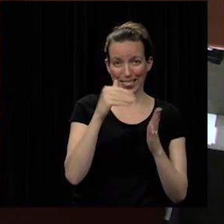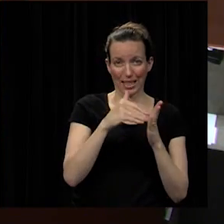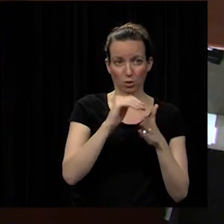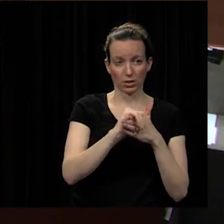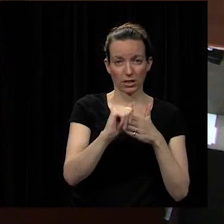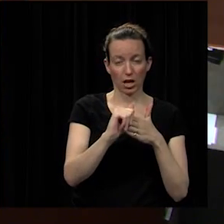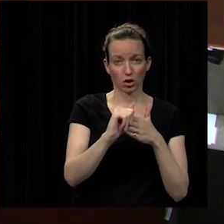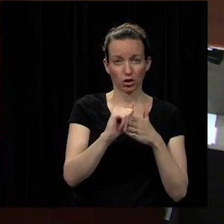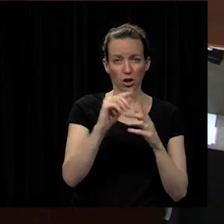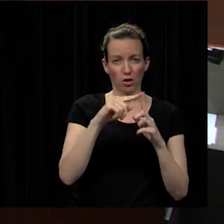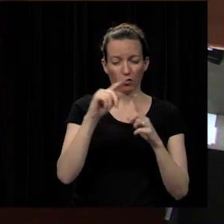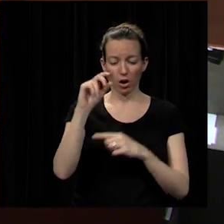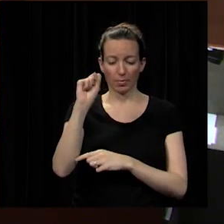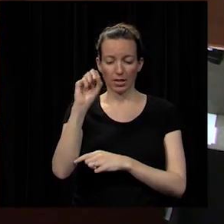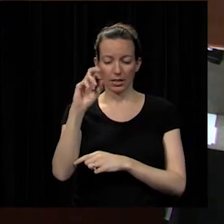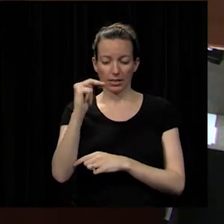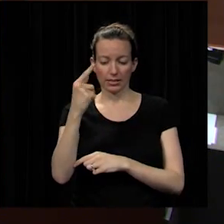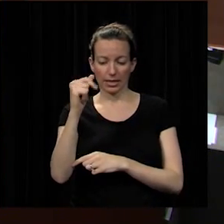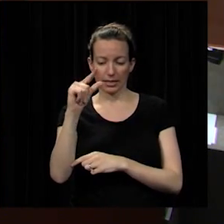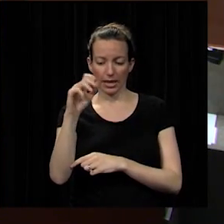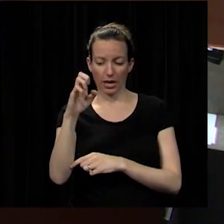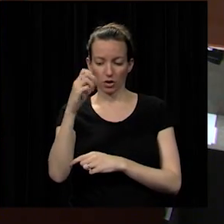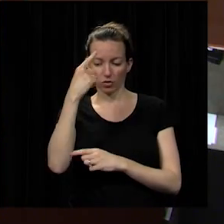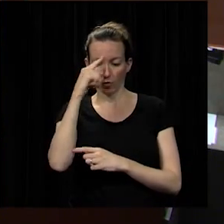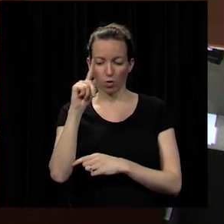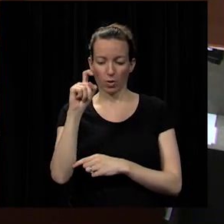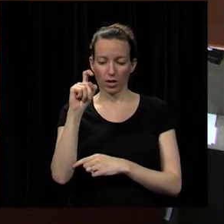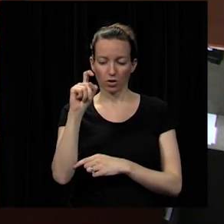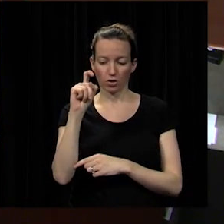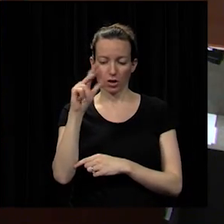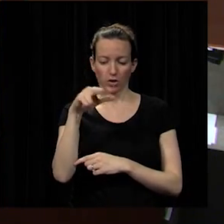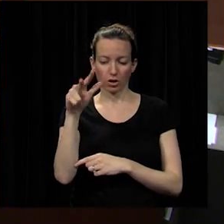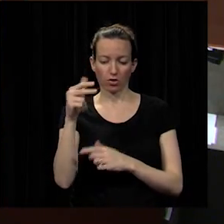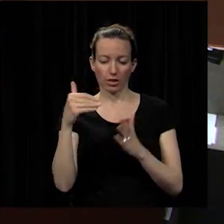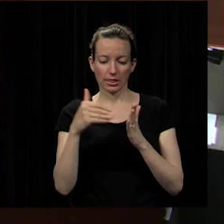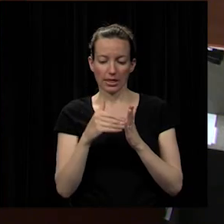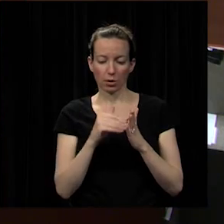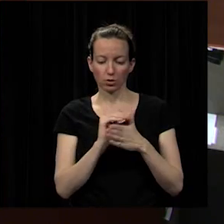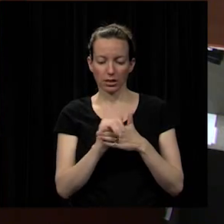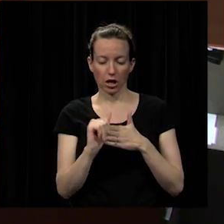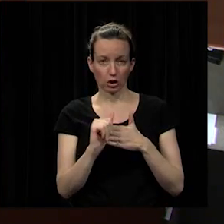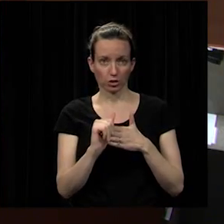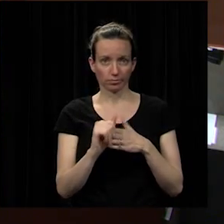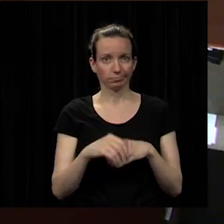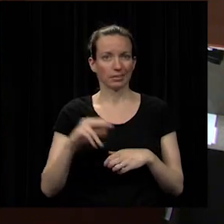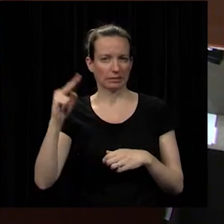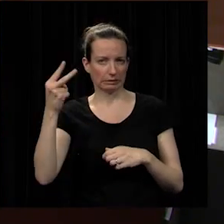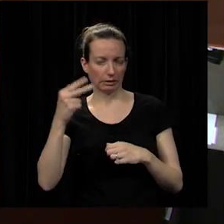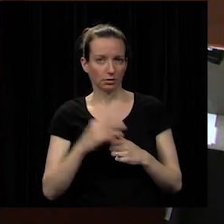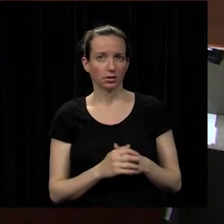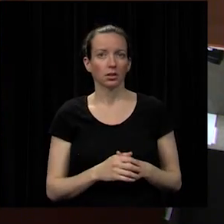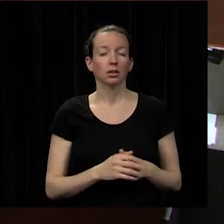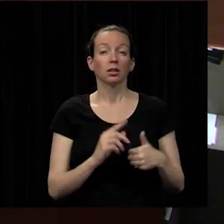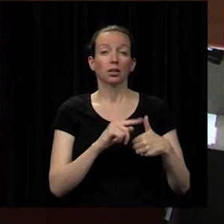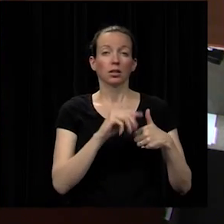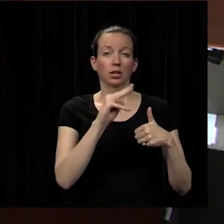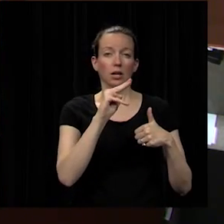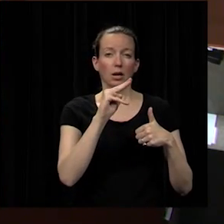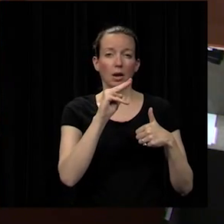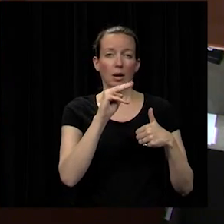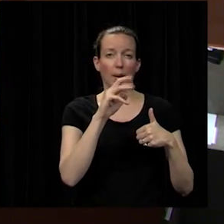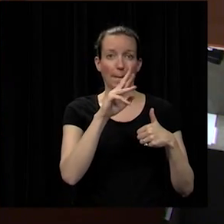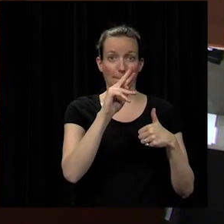cengage for 133 000 as presented second all right i have a motion by ms markets